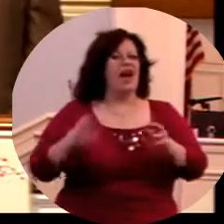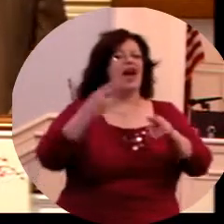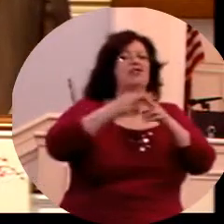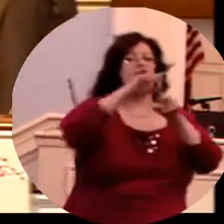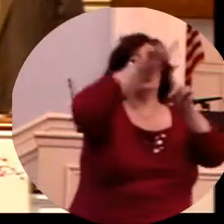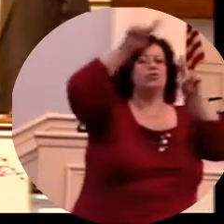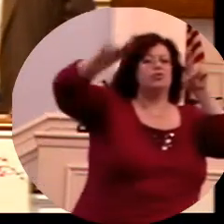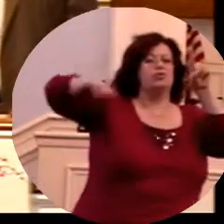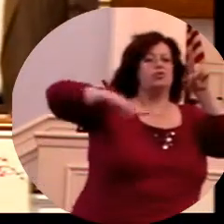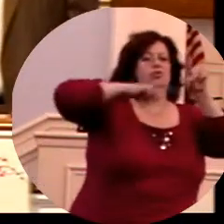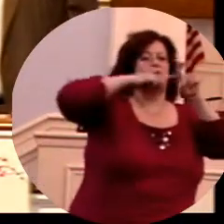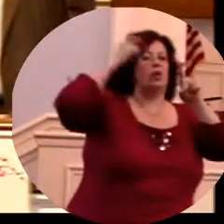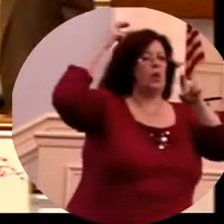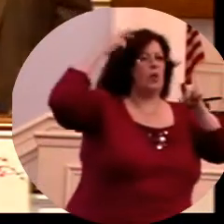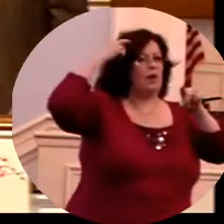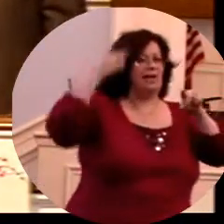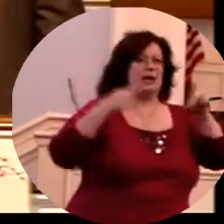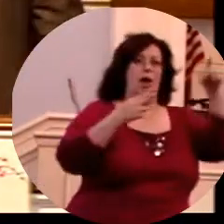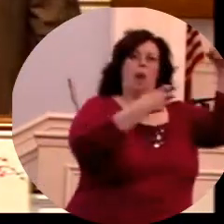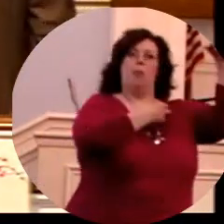That's called circular reasoning.